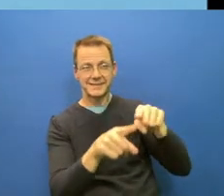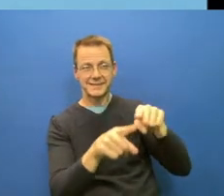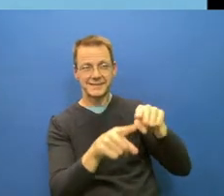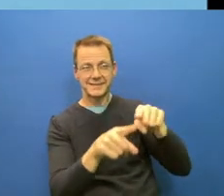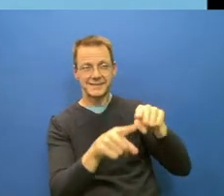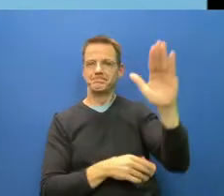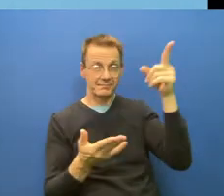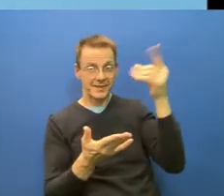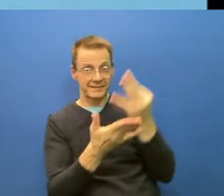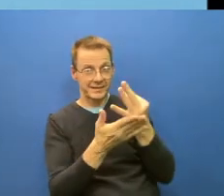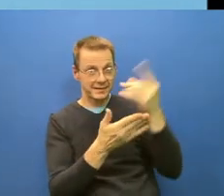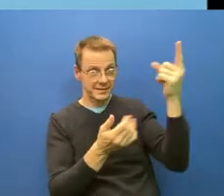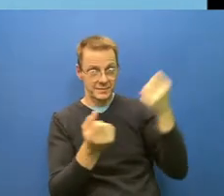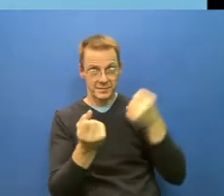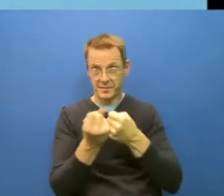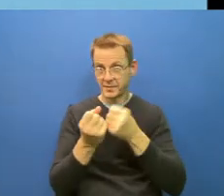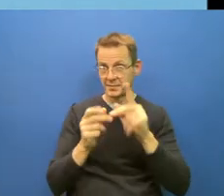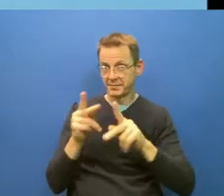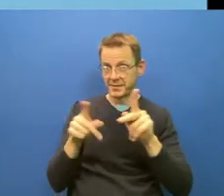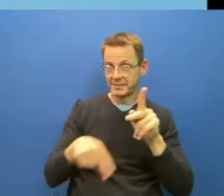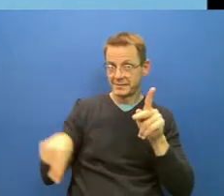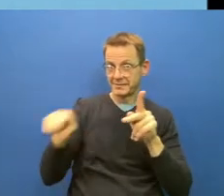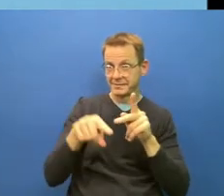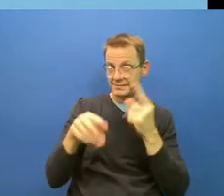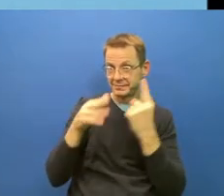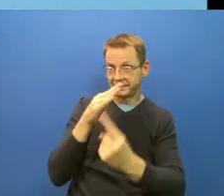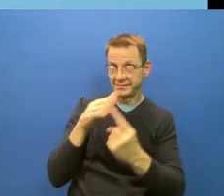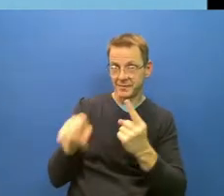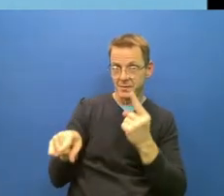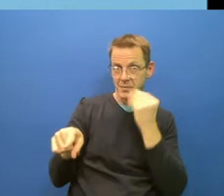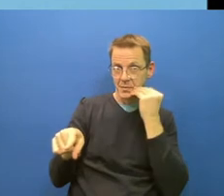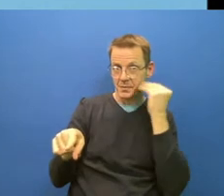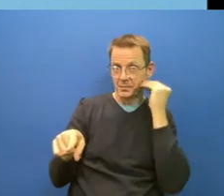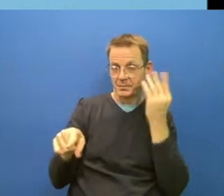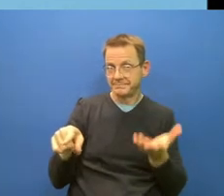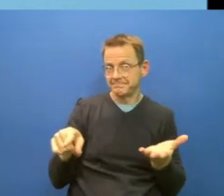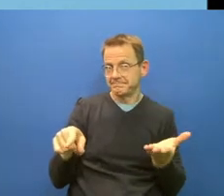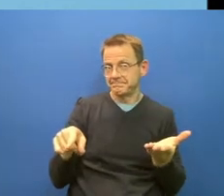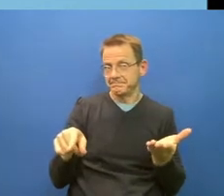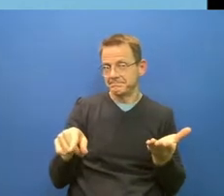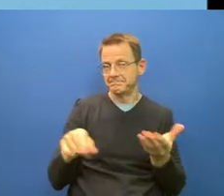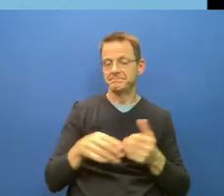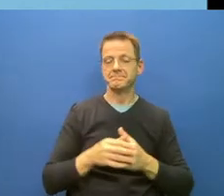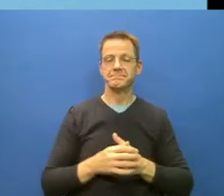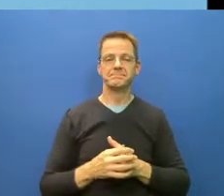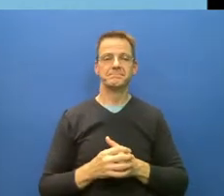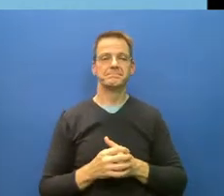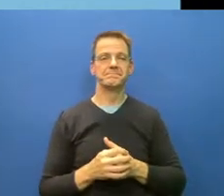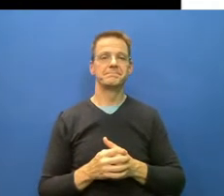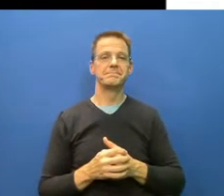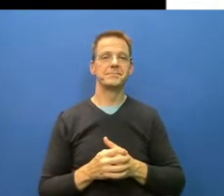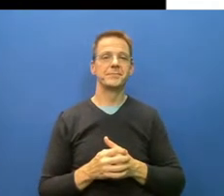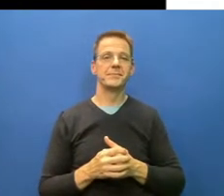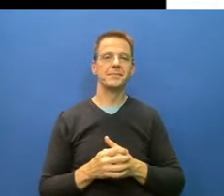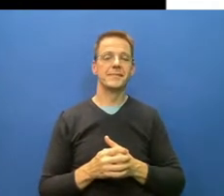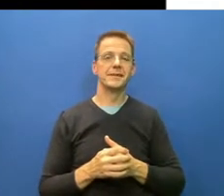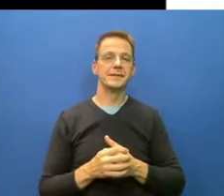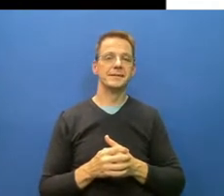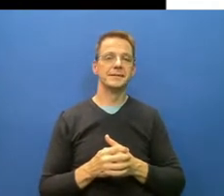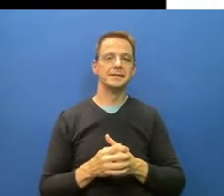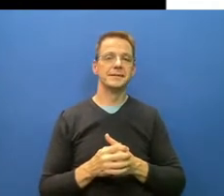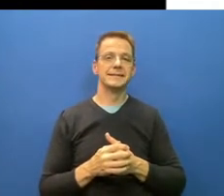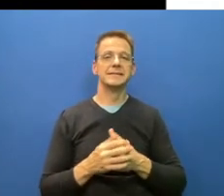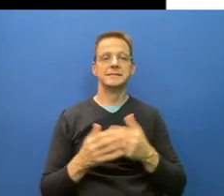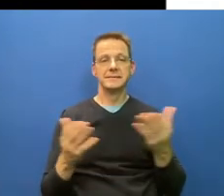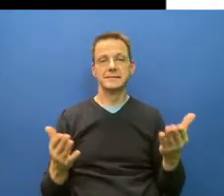gathering and vaccine passports. And then there is a group of measures that I call low hanging